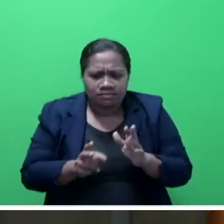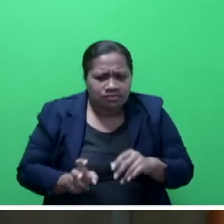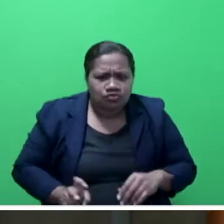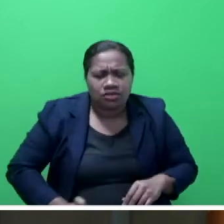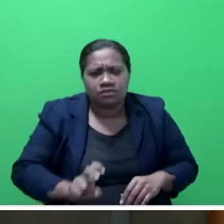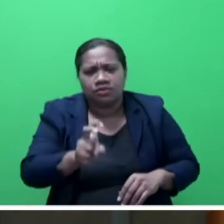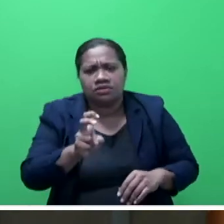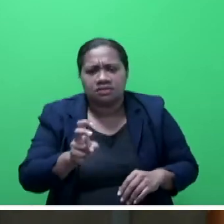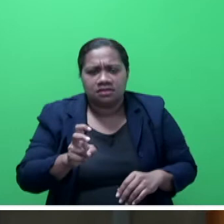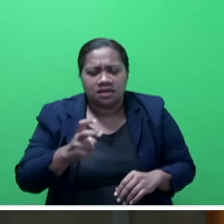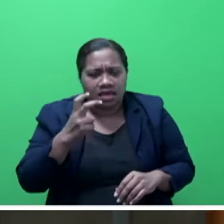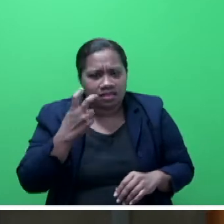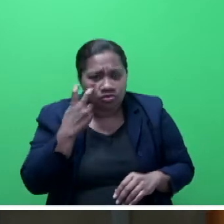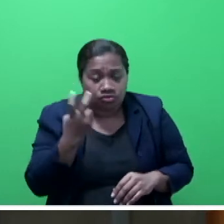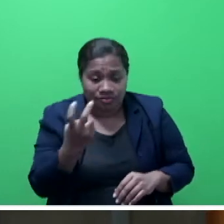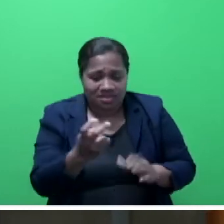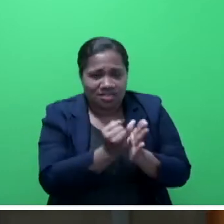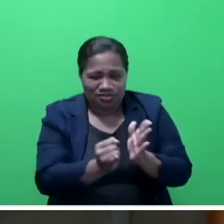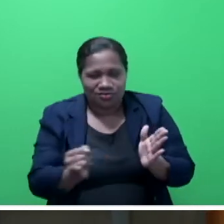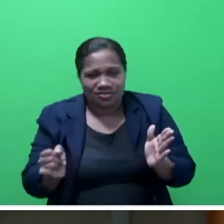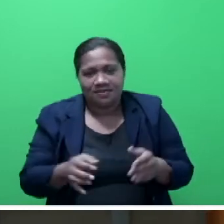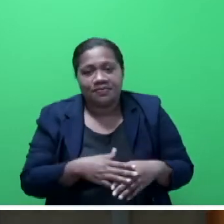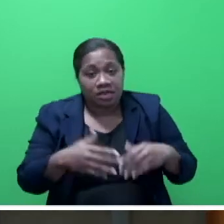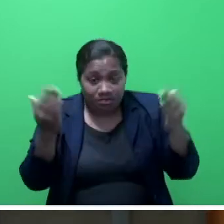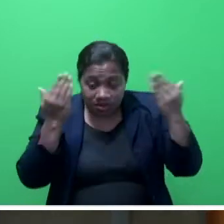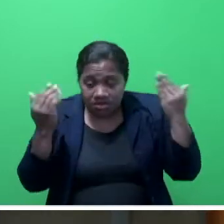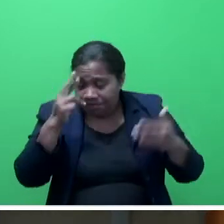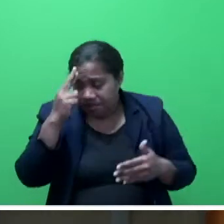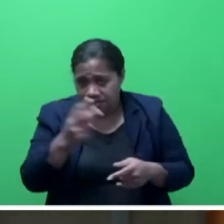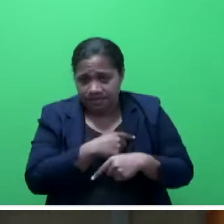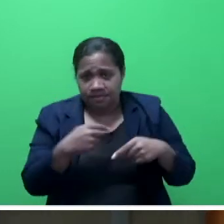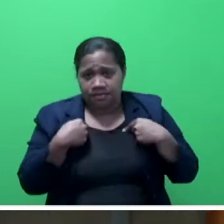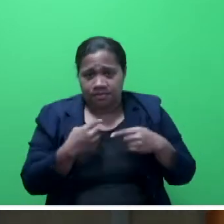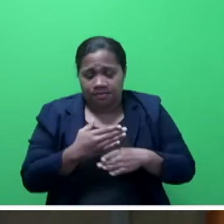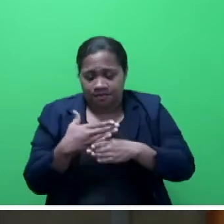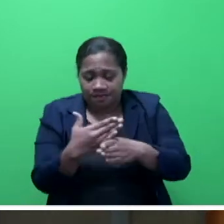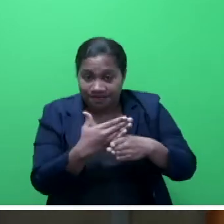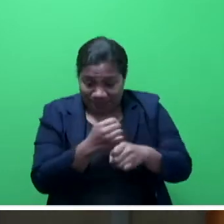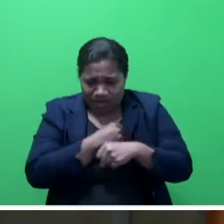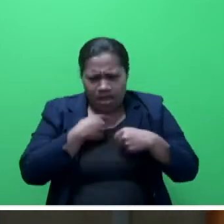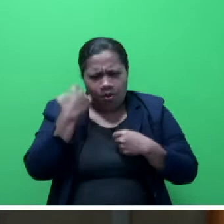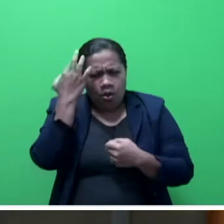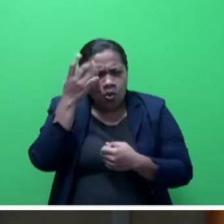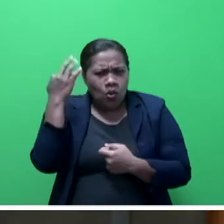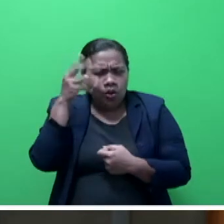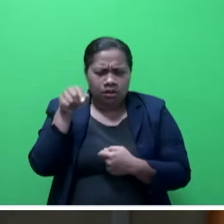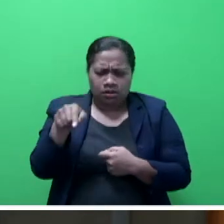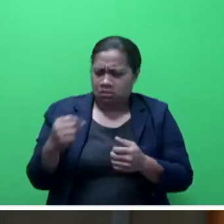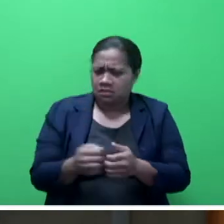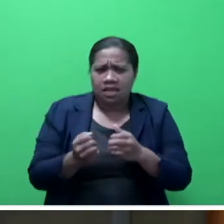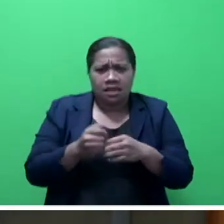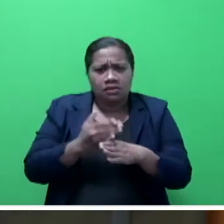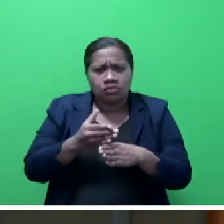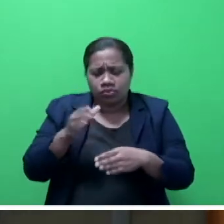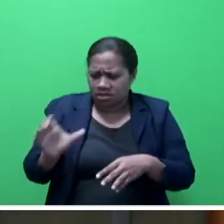industry. Mr Speaker Say, we were and are concerned with those many workers and their